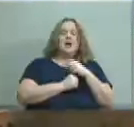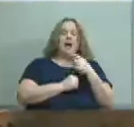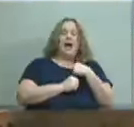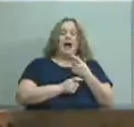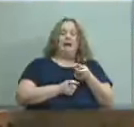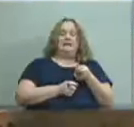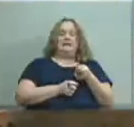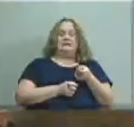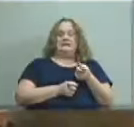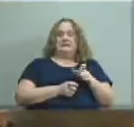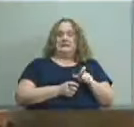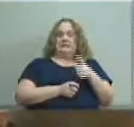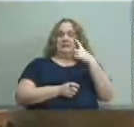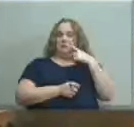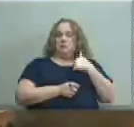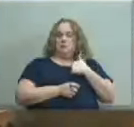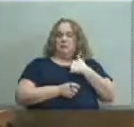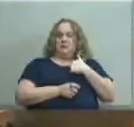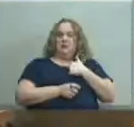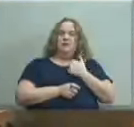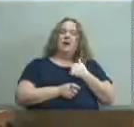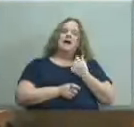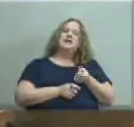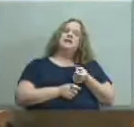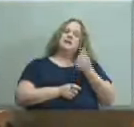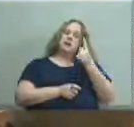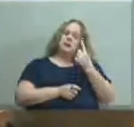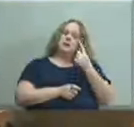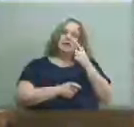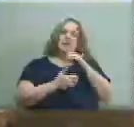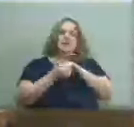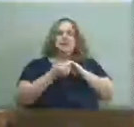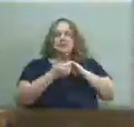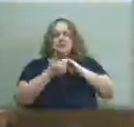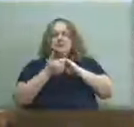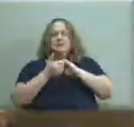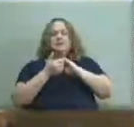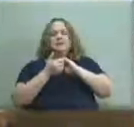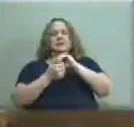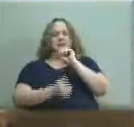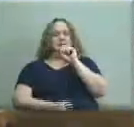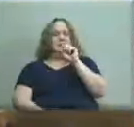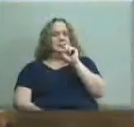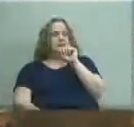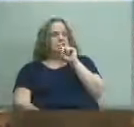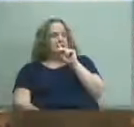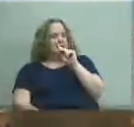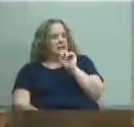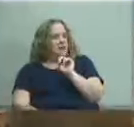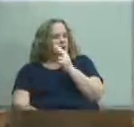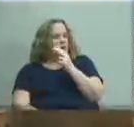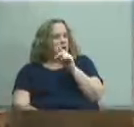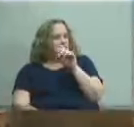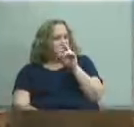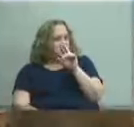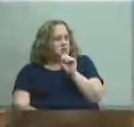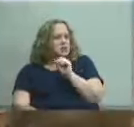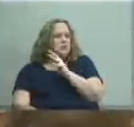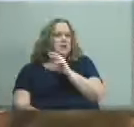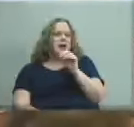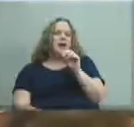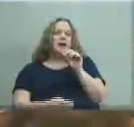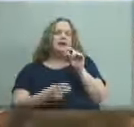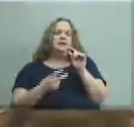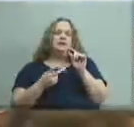for me is to understand that the stakeholders and you kind of summed it up a little bit mr jones the super that the